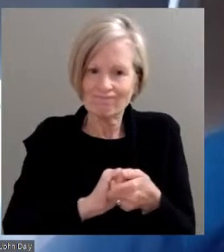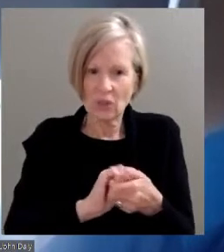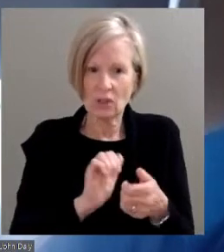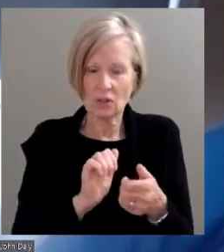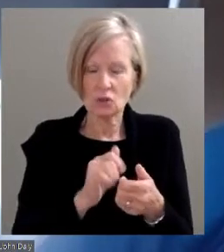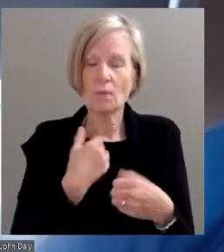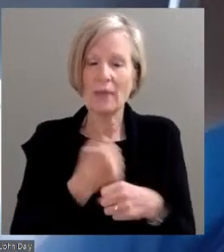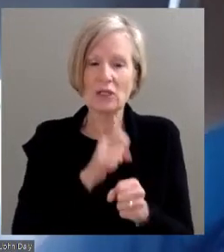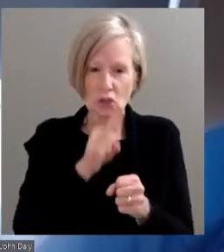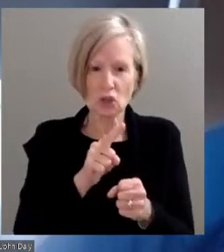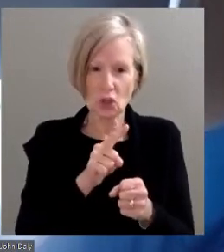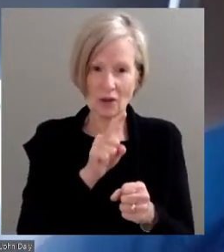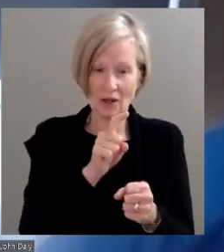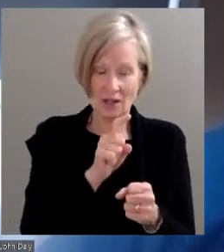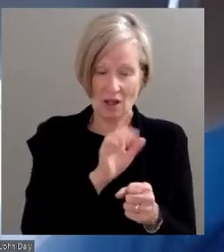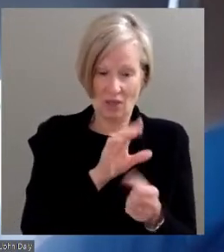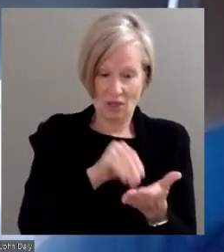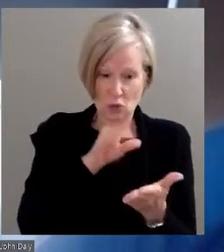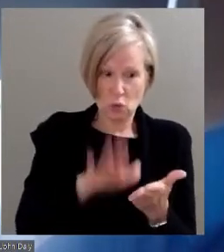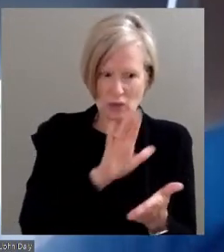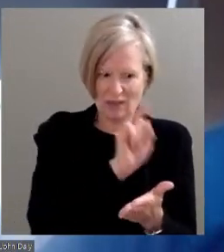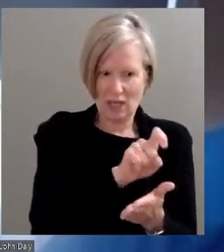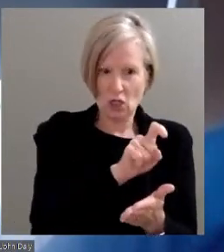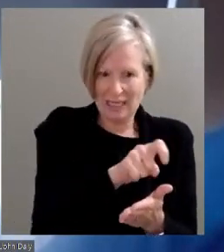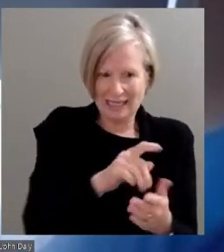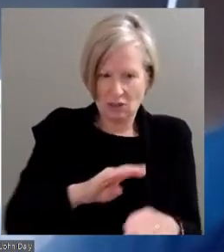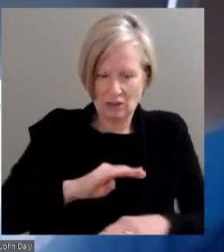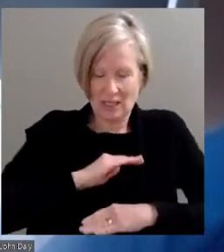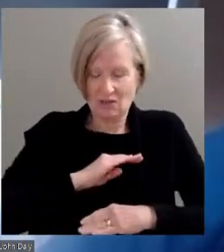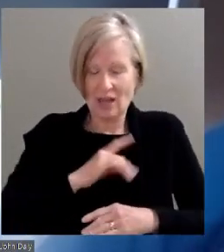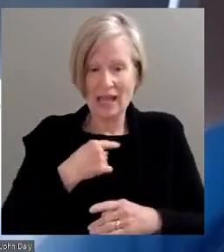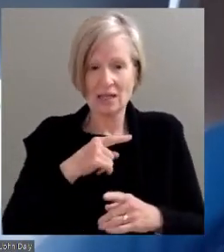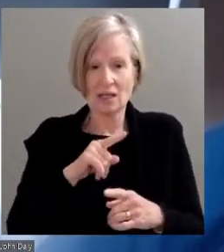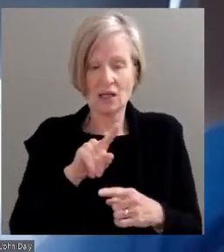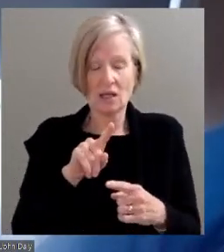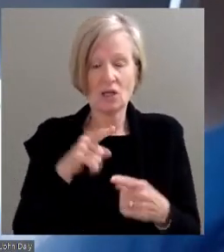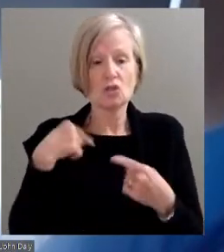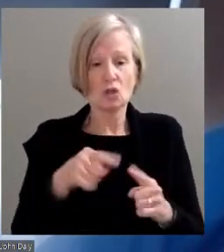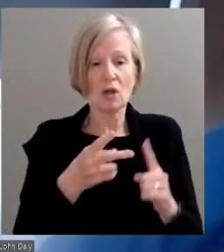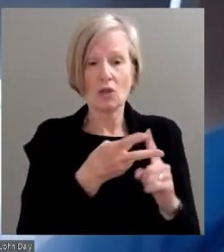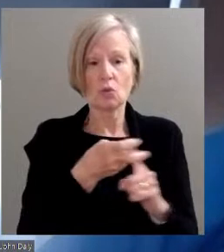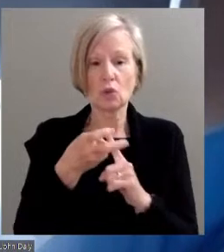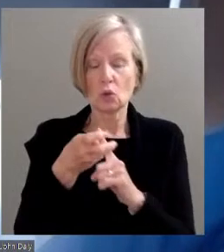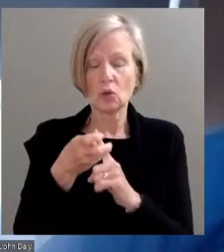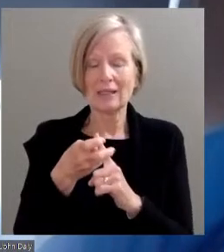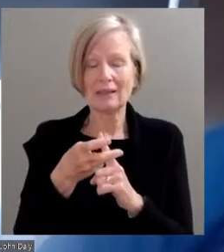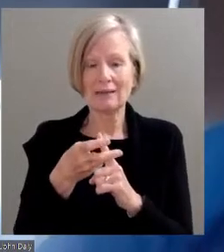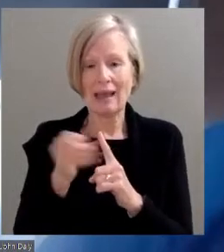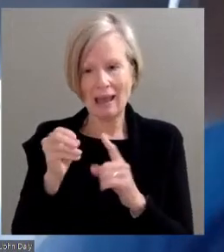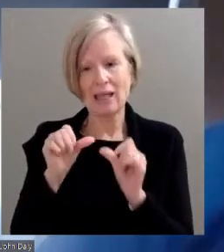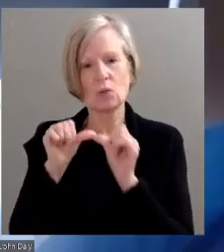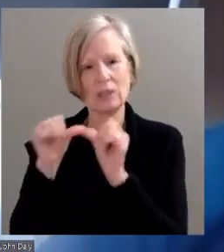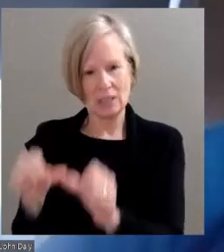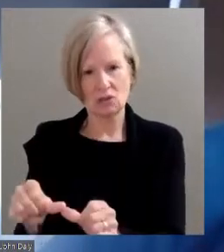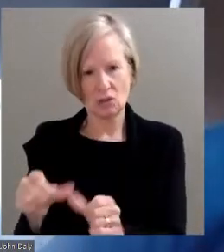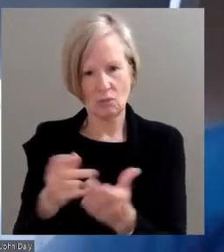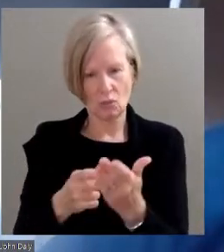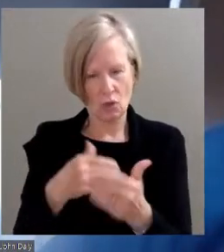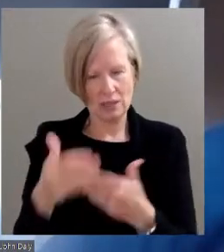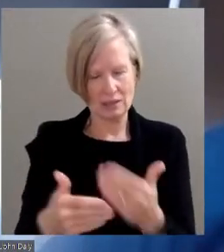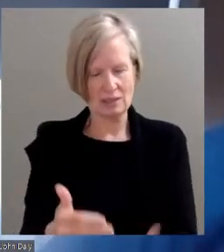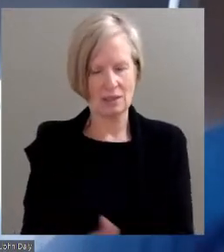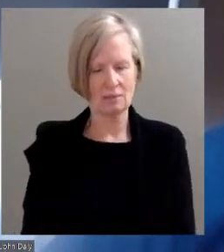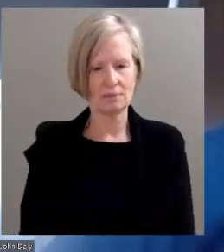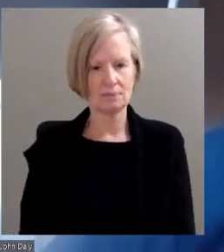students as they come to the college, both in the recruiting process and the retention process. We